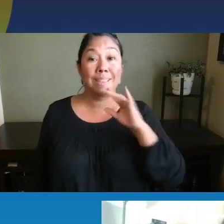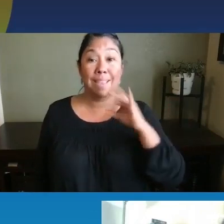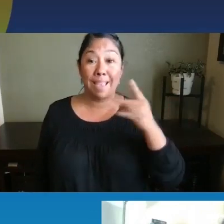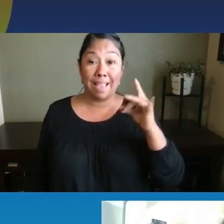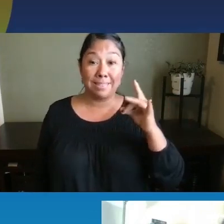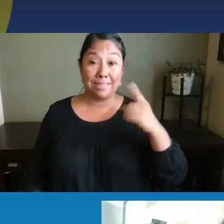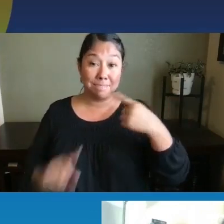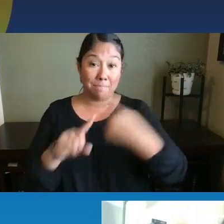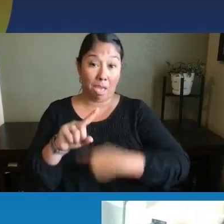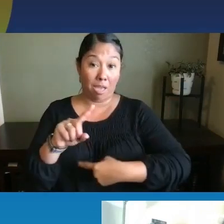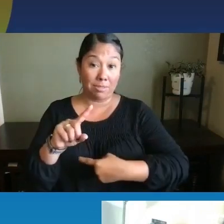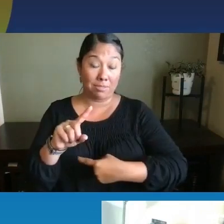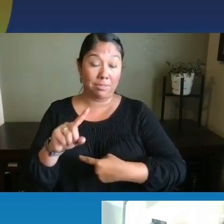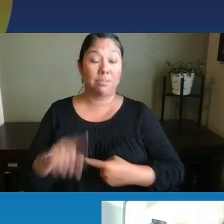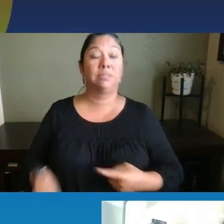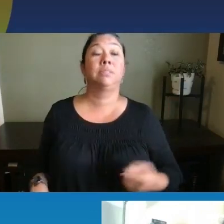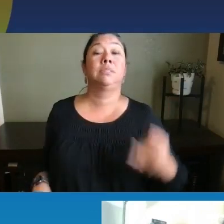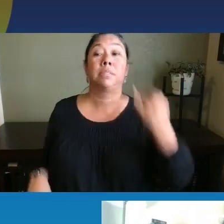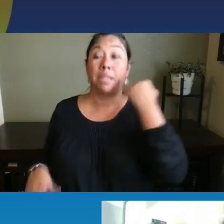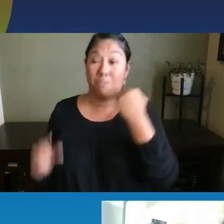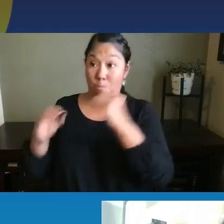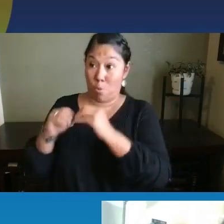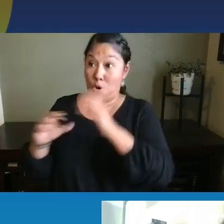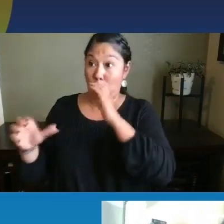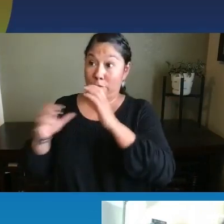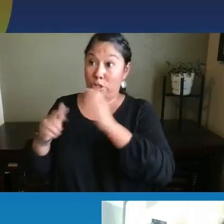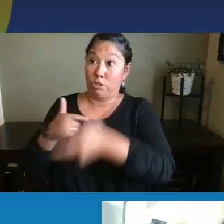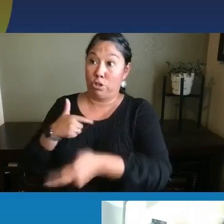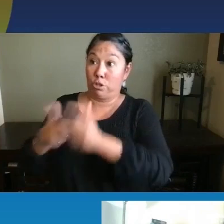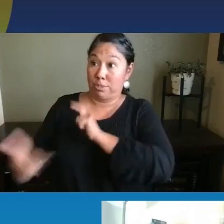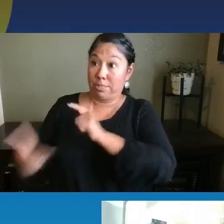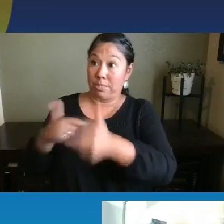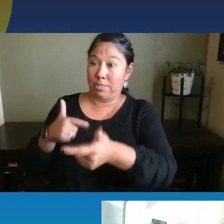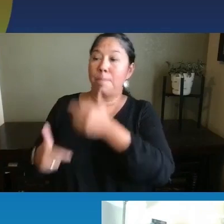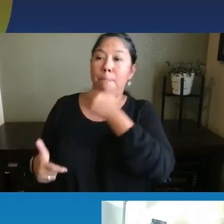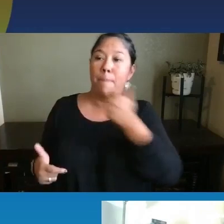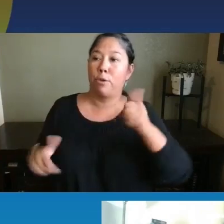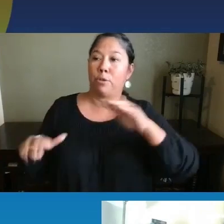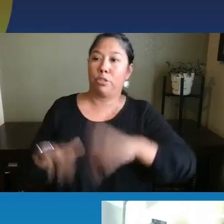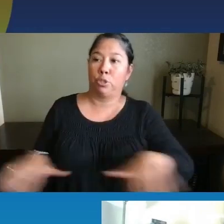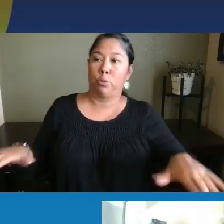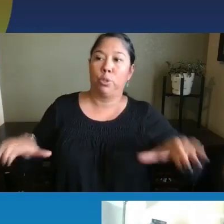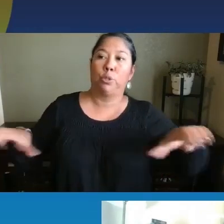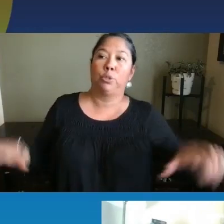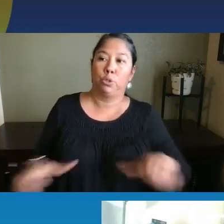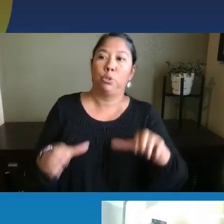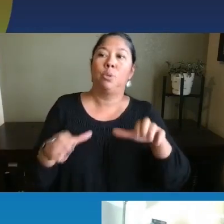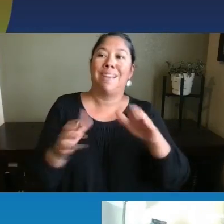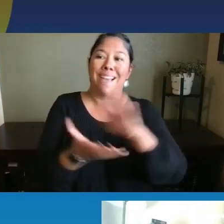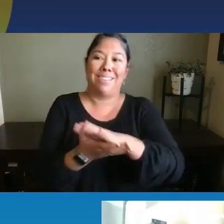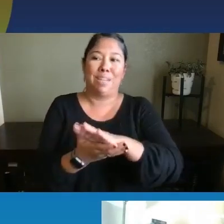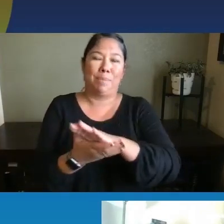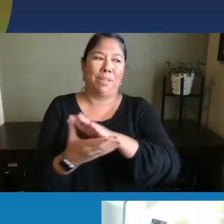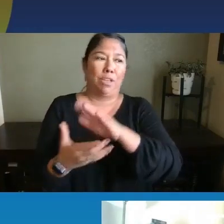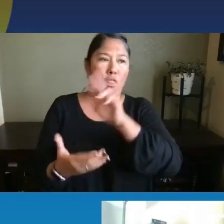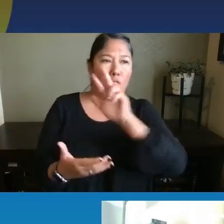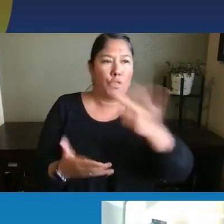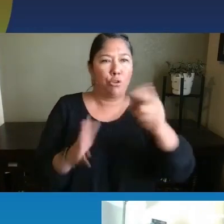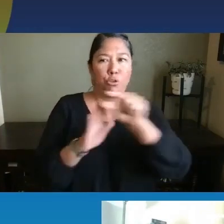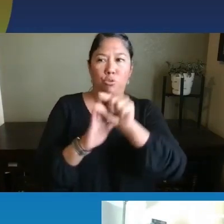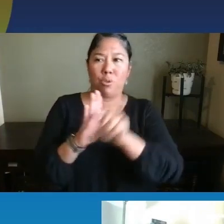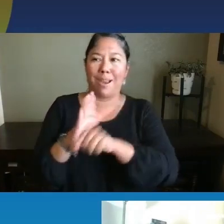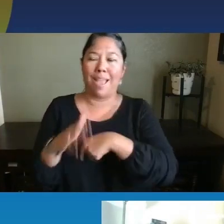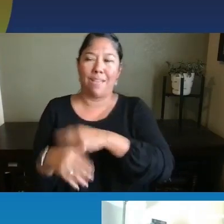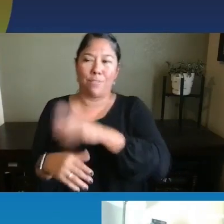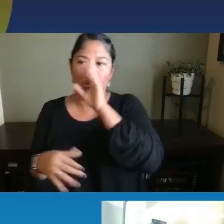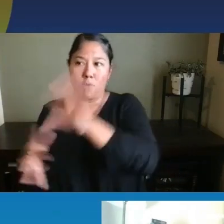months, the more conversational turns, the better children do academically in third grade. There's sort of a direct correlation